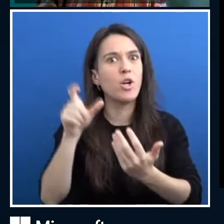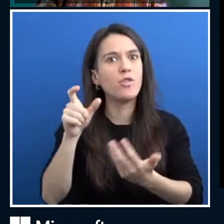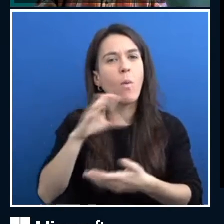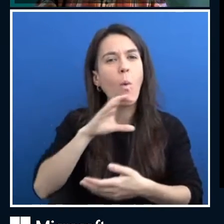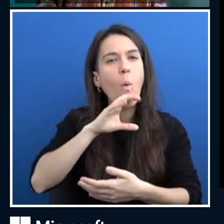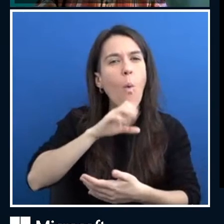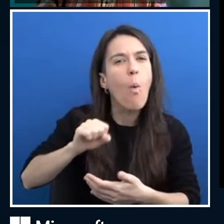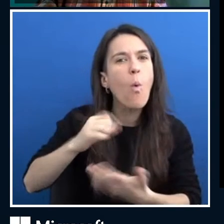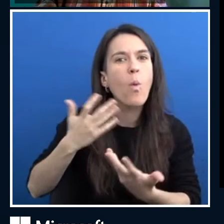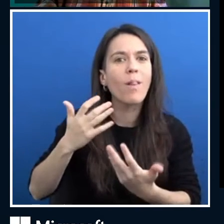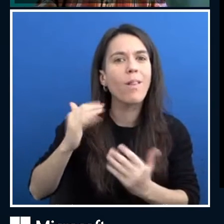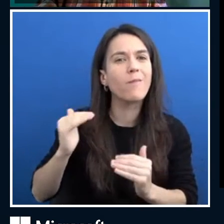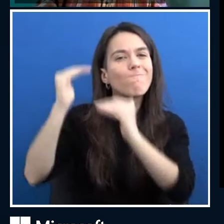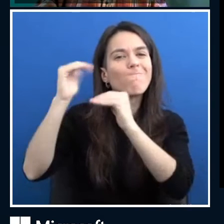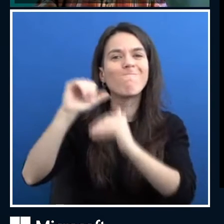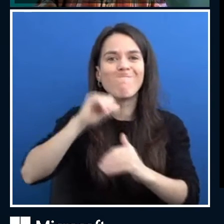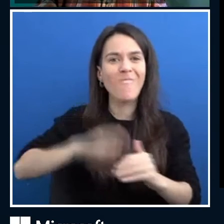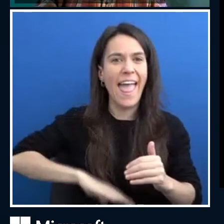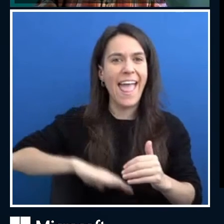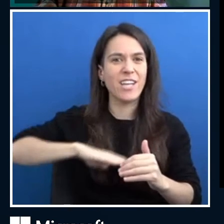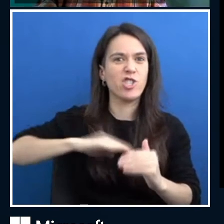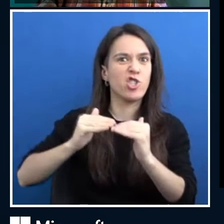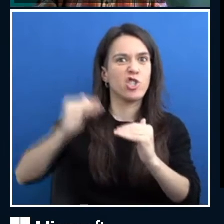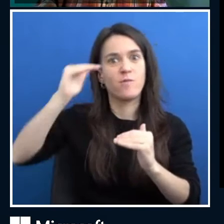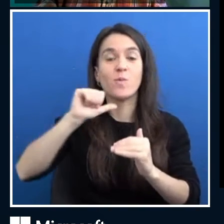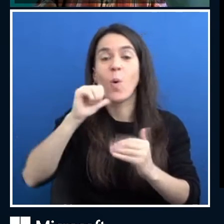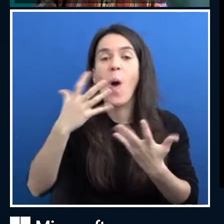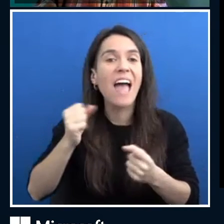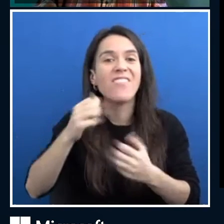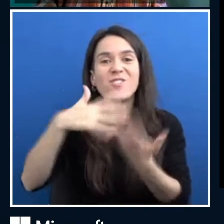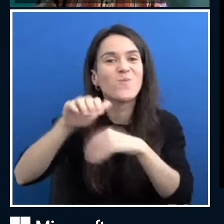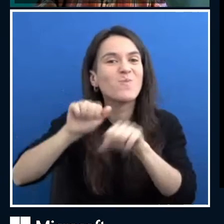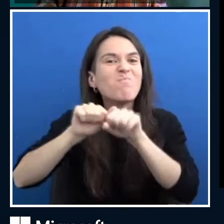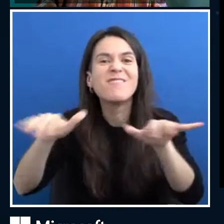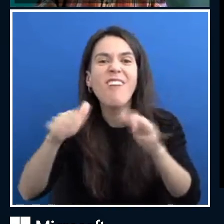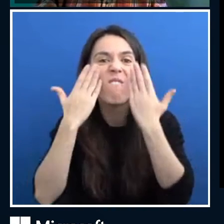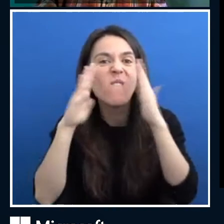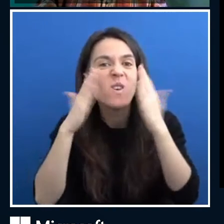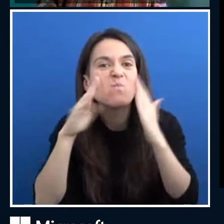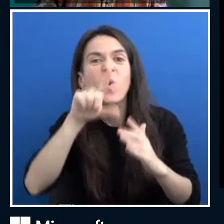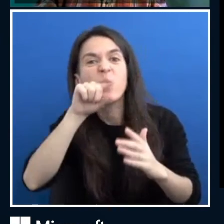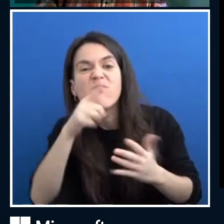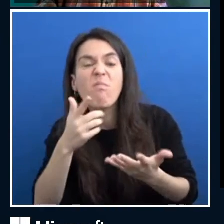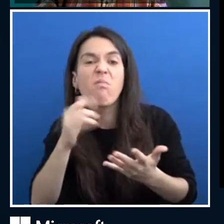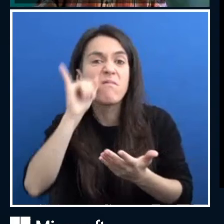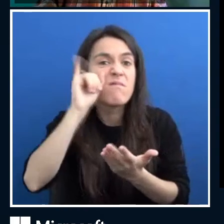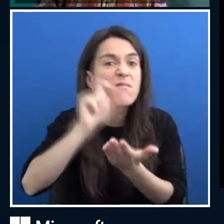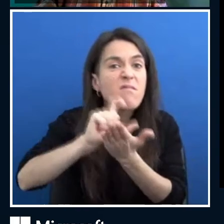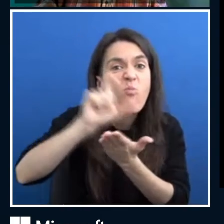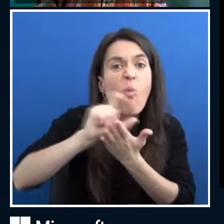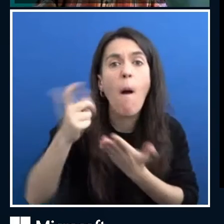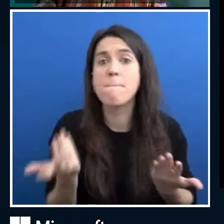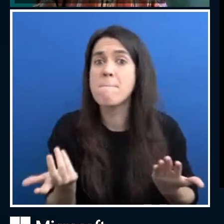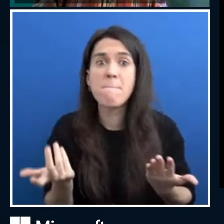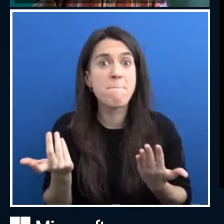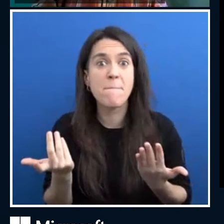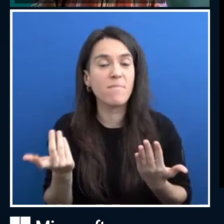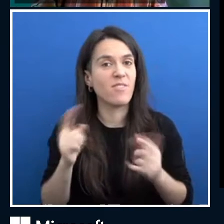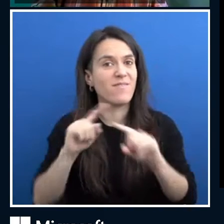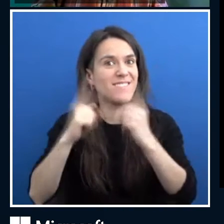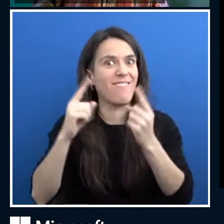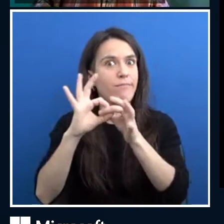does that actually work against them? Um, because they're, they're, you know, they're not as engaged in that population. They're a different type of person.